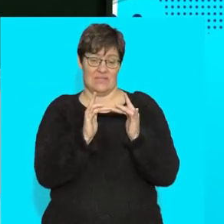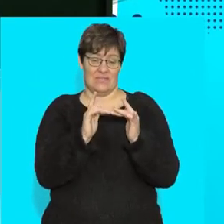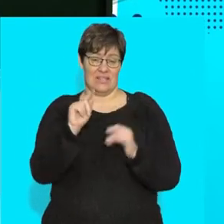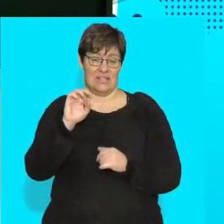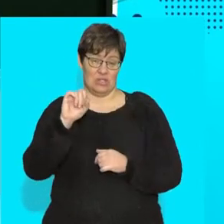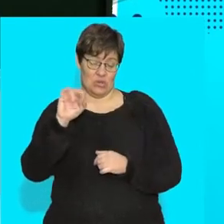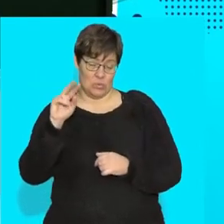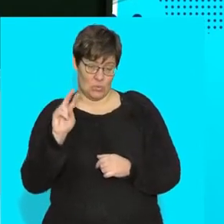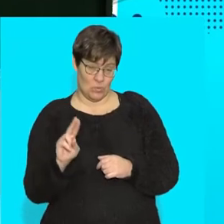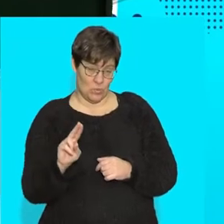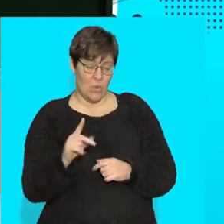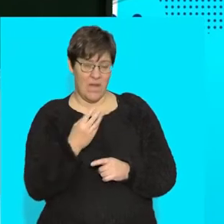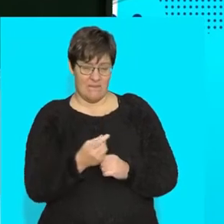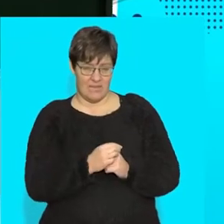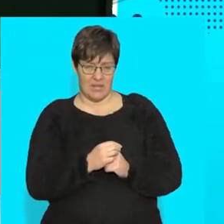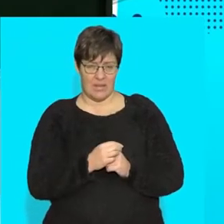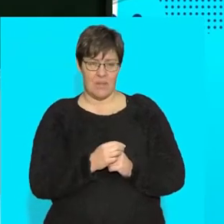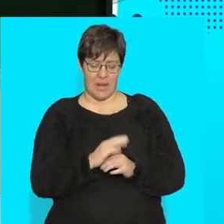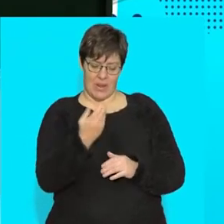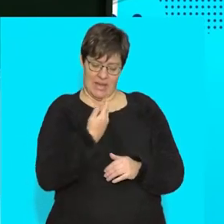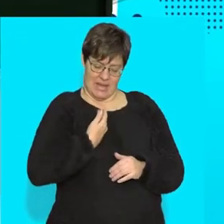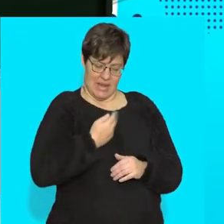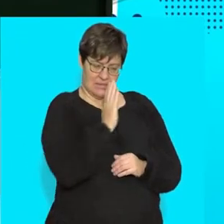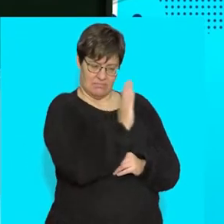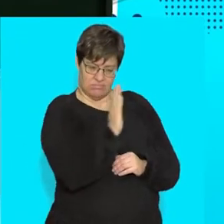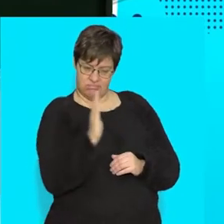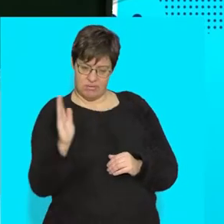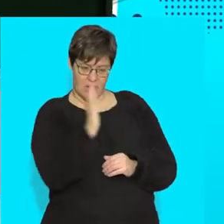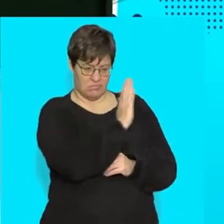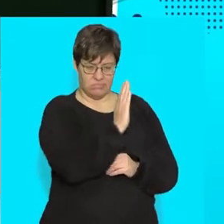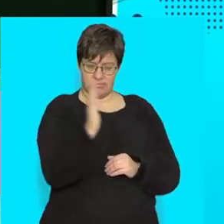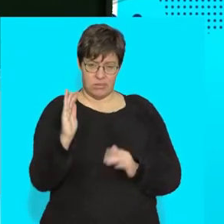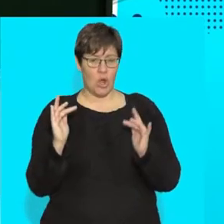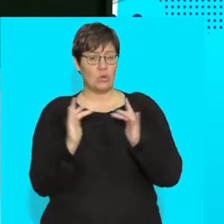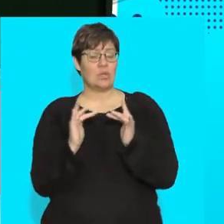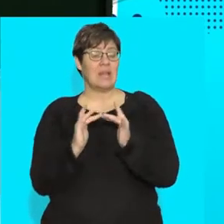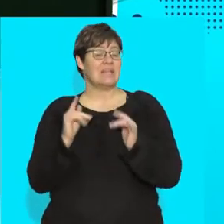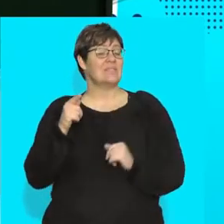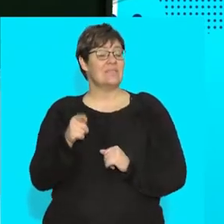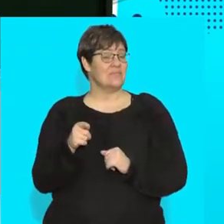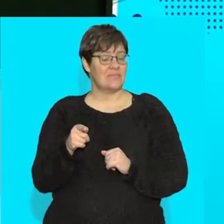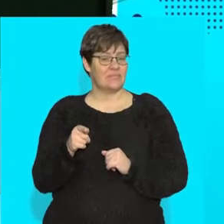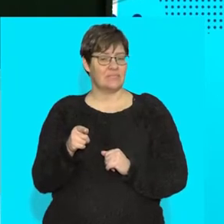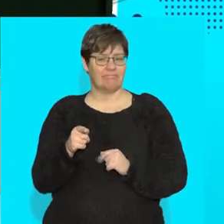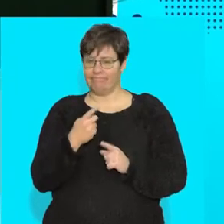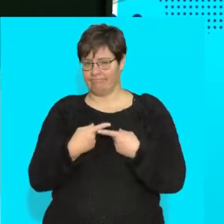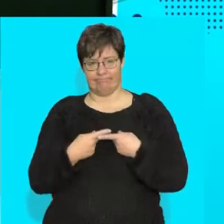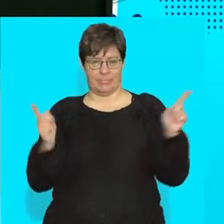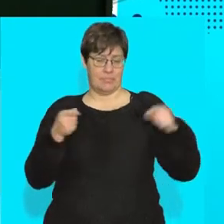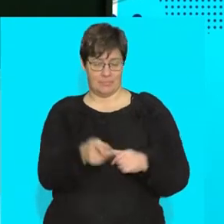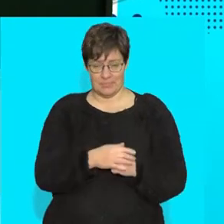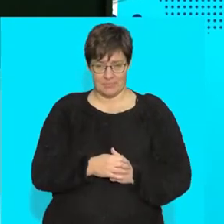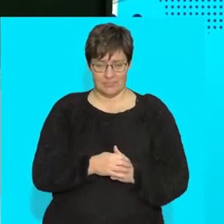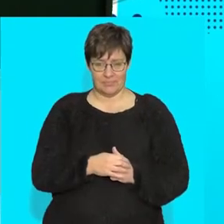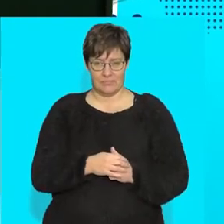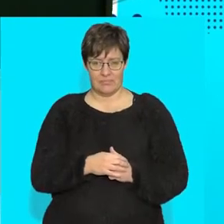Unlike all the cells being so neatly in a row here, connective tissue, right, is totally different. It